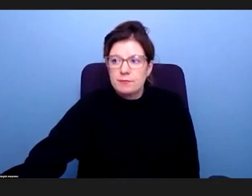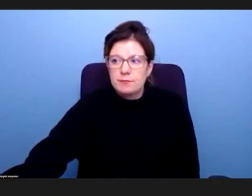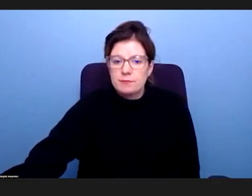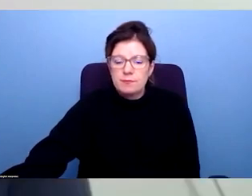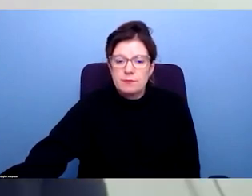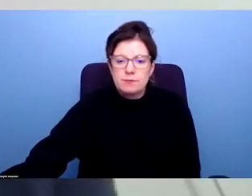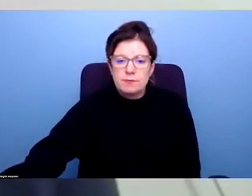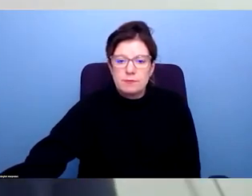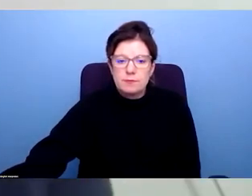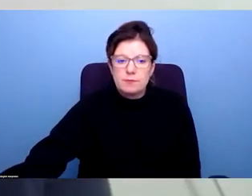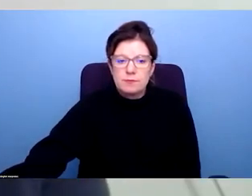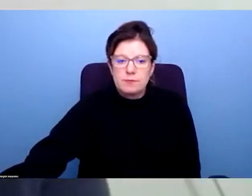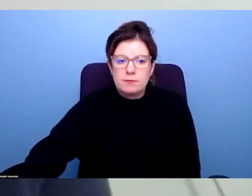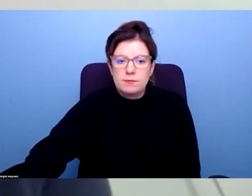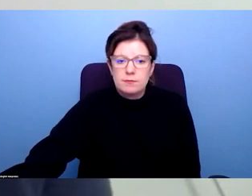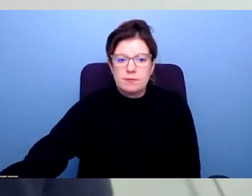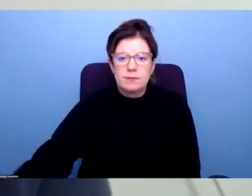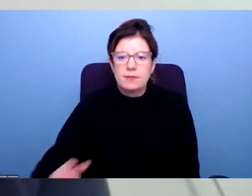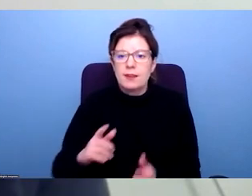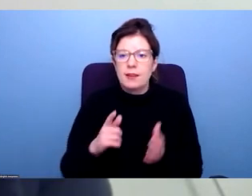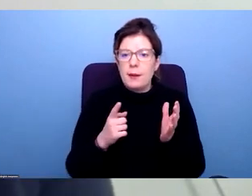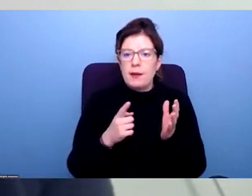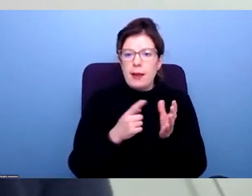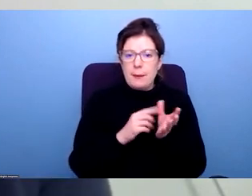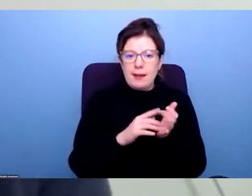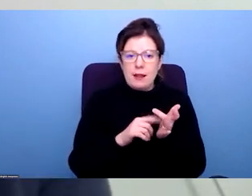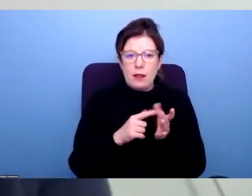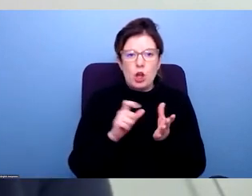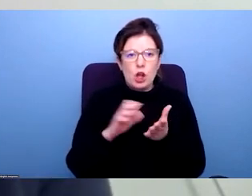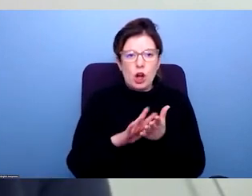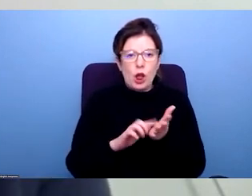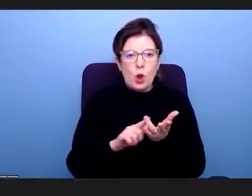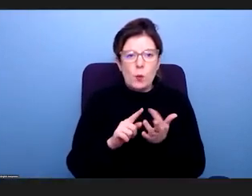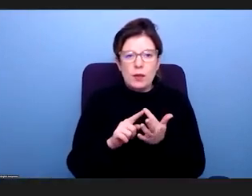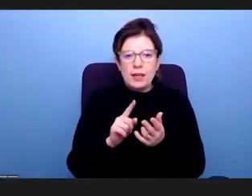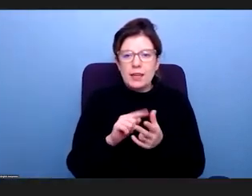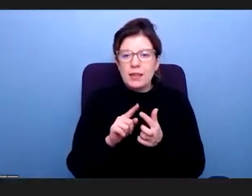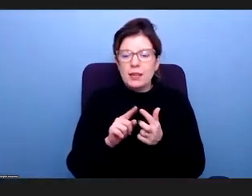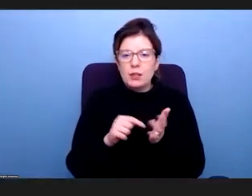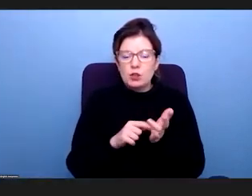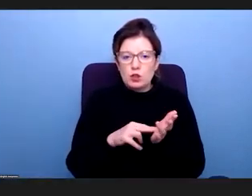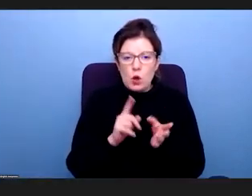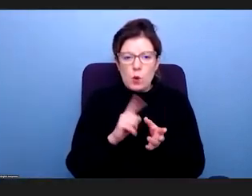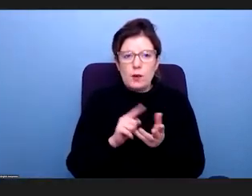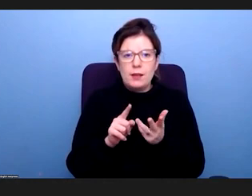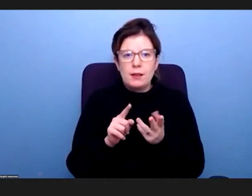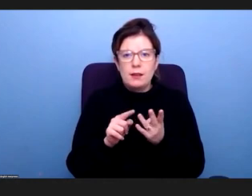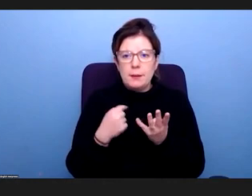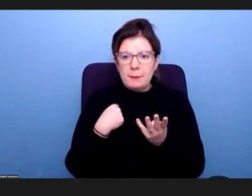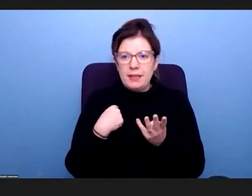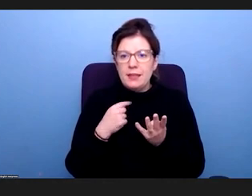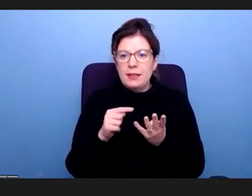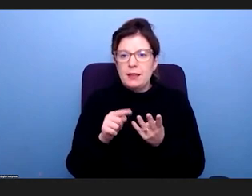So we need. Amelia, Chloe. And Tony. And myself.